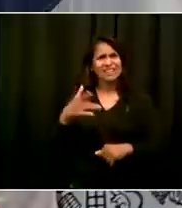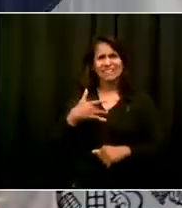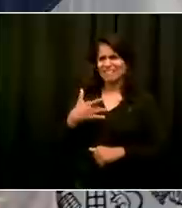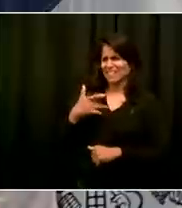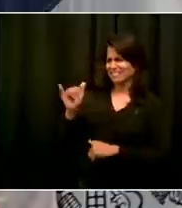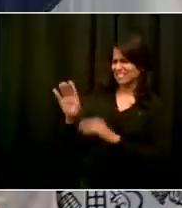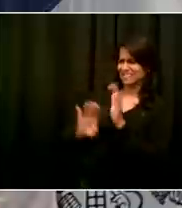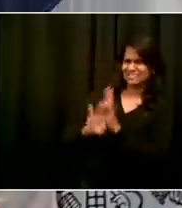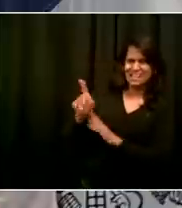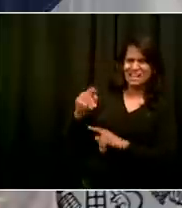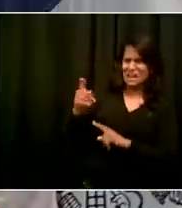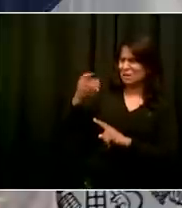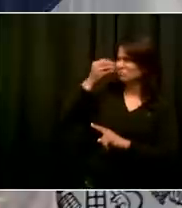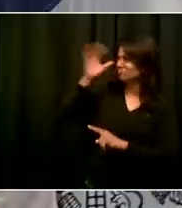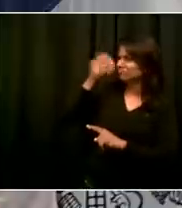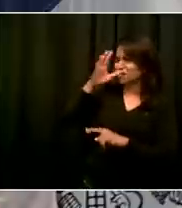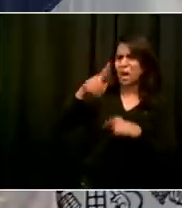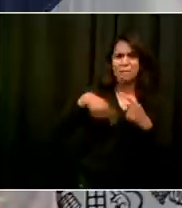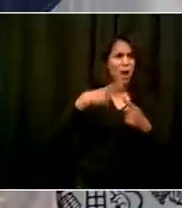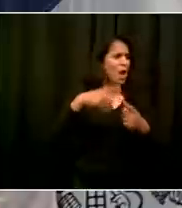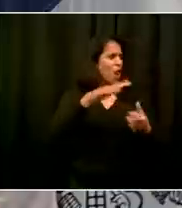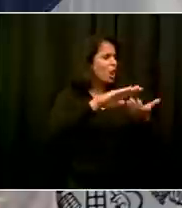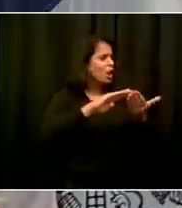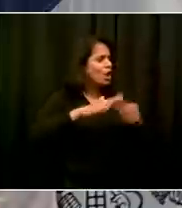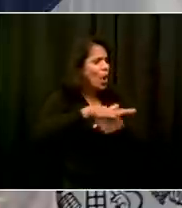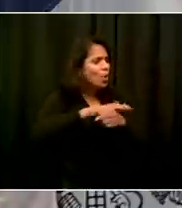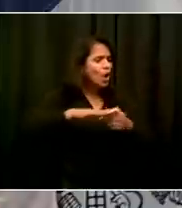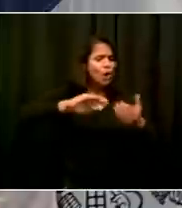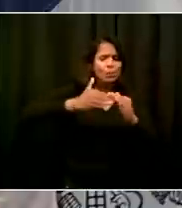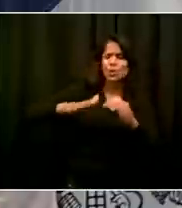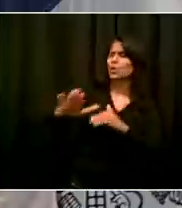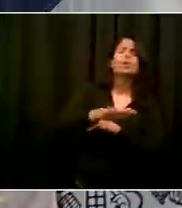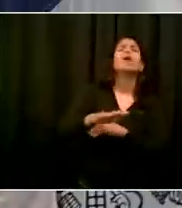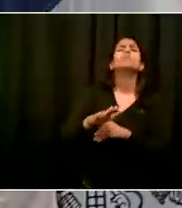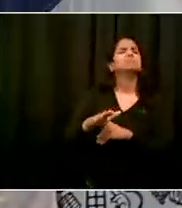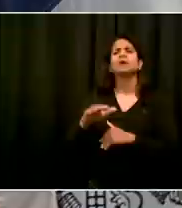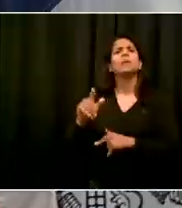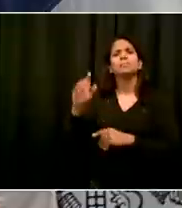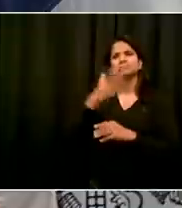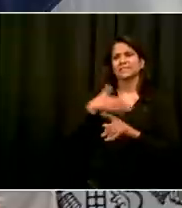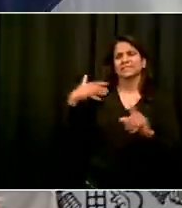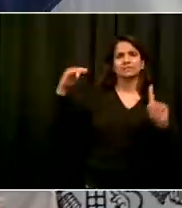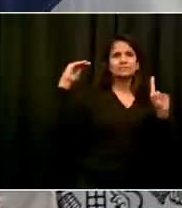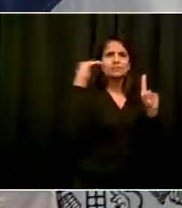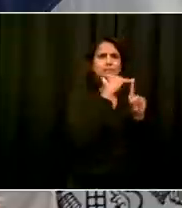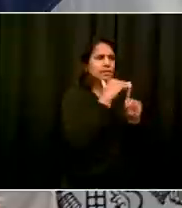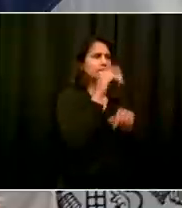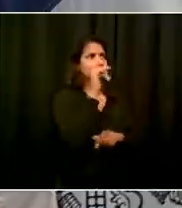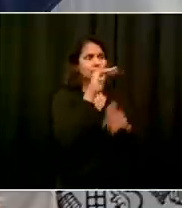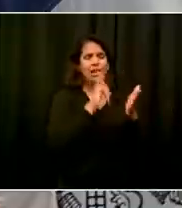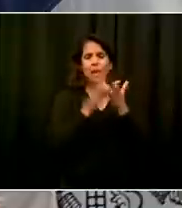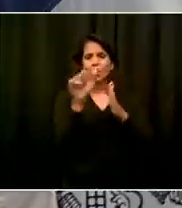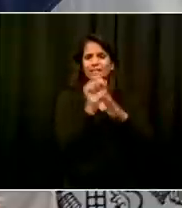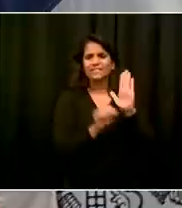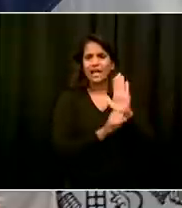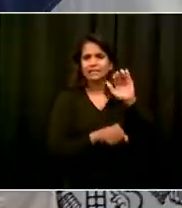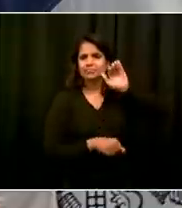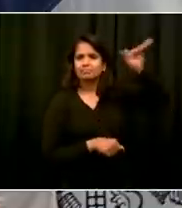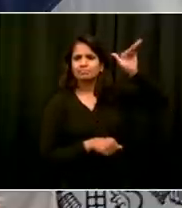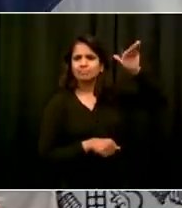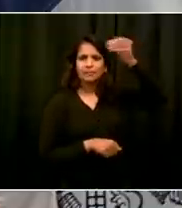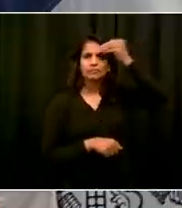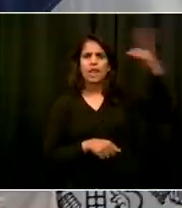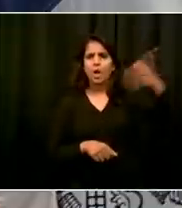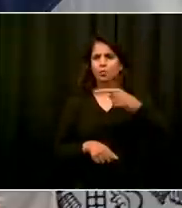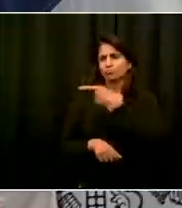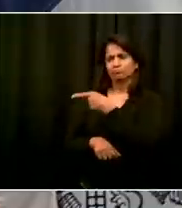hiring of public housing residents, folks who really need that support. We need the legal tools to do it, and it could happen with a stroke of a pen